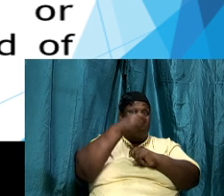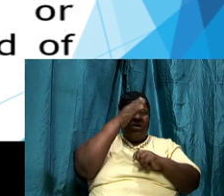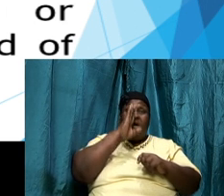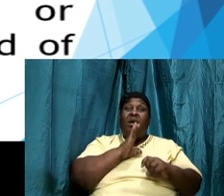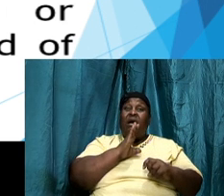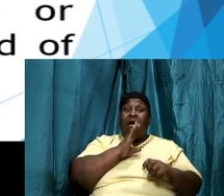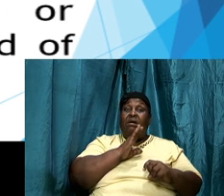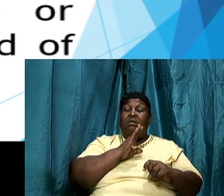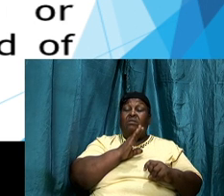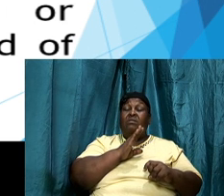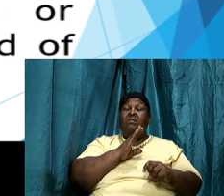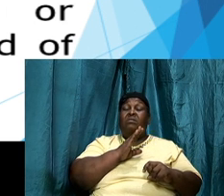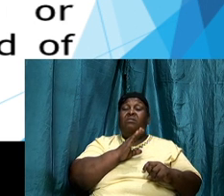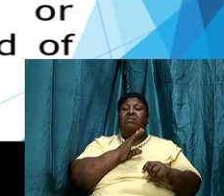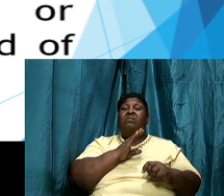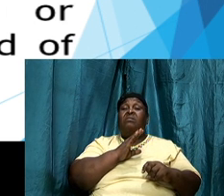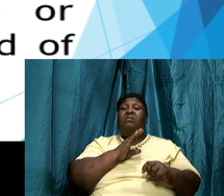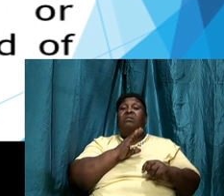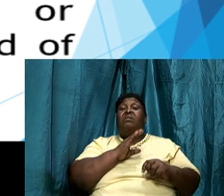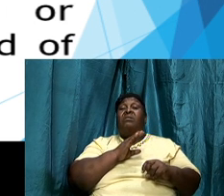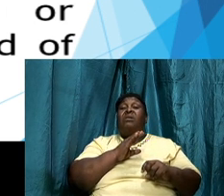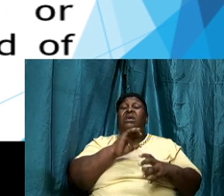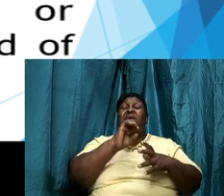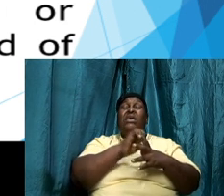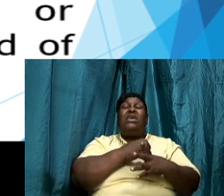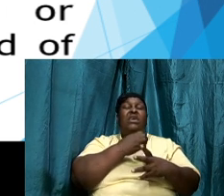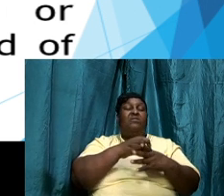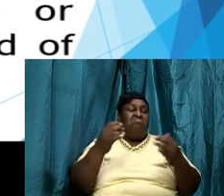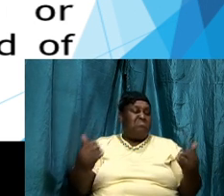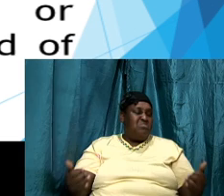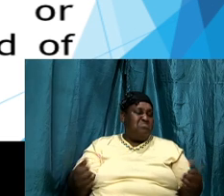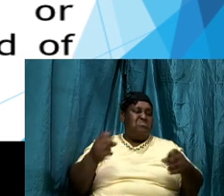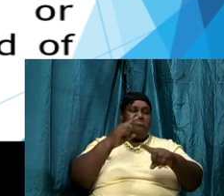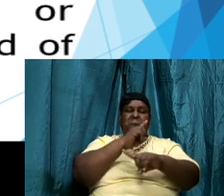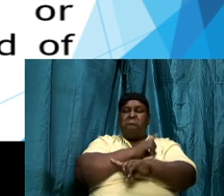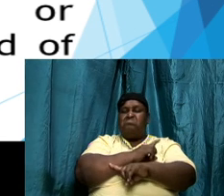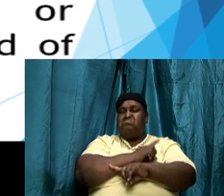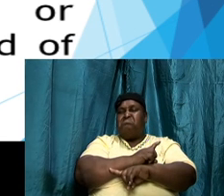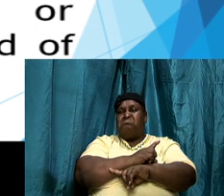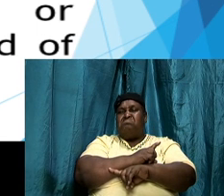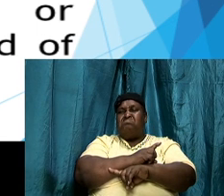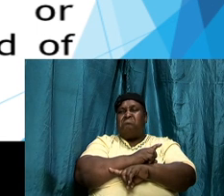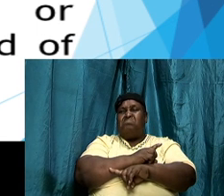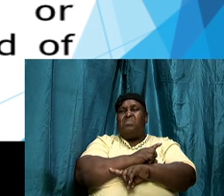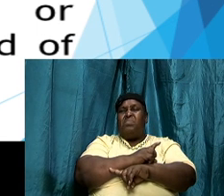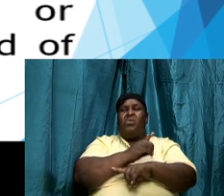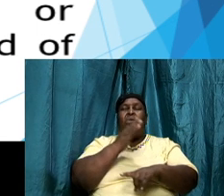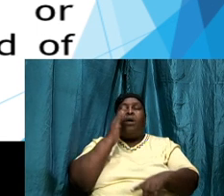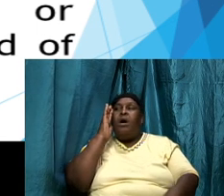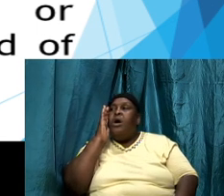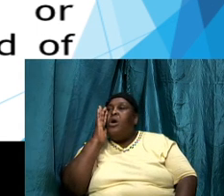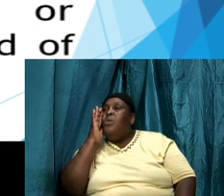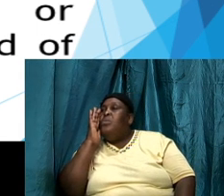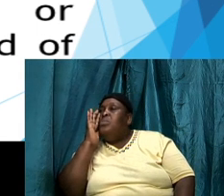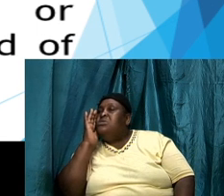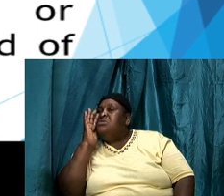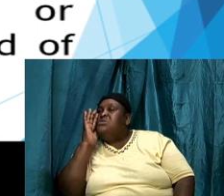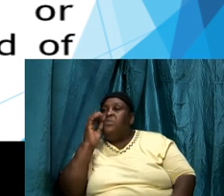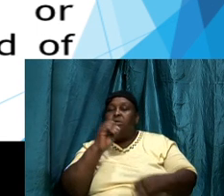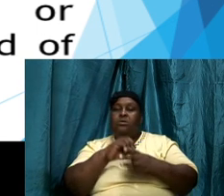literally and does that even today to whisper in our spirit